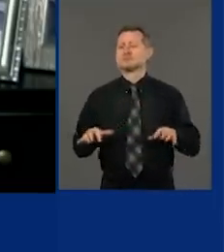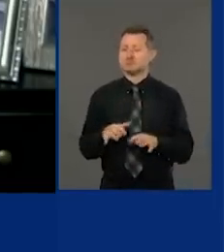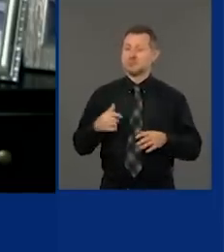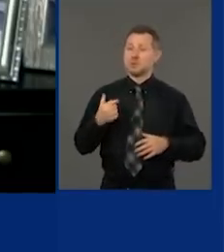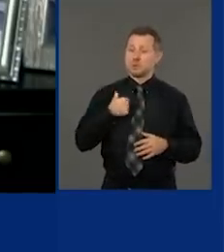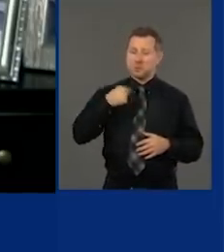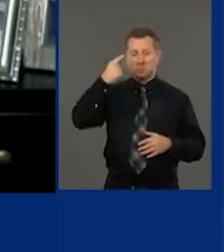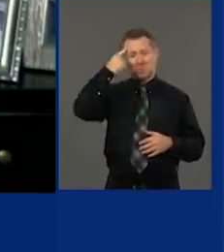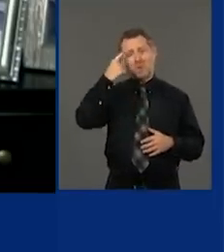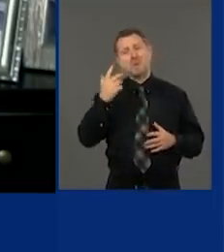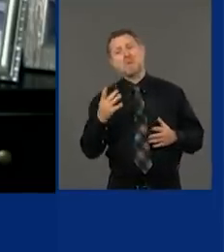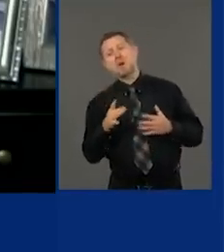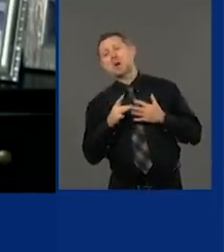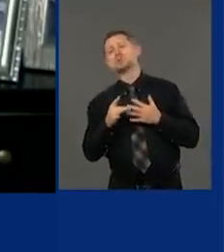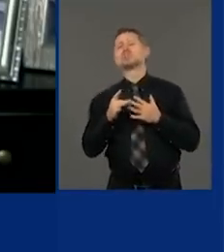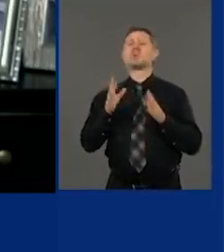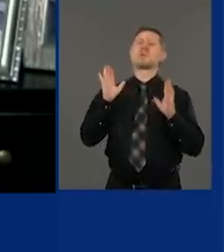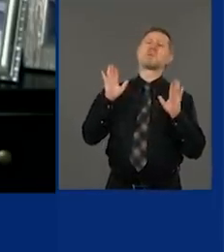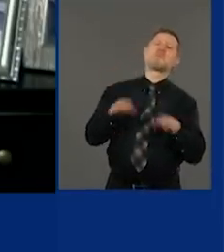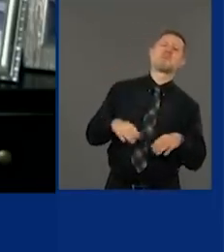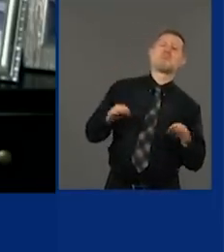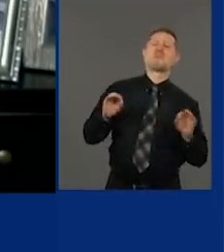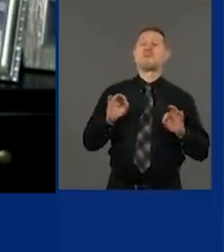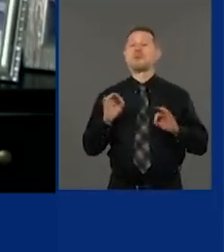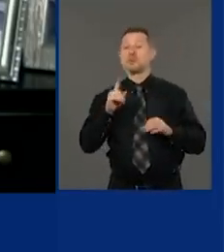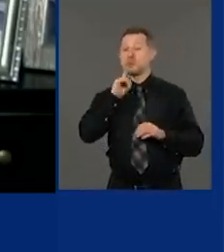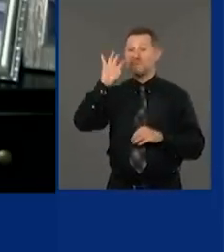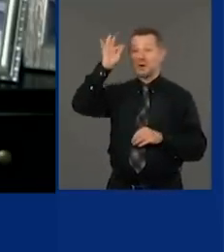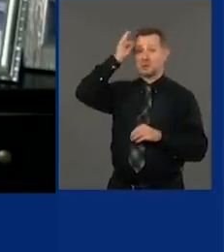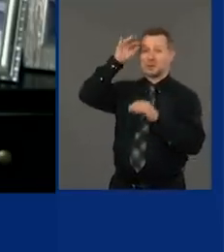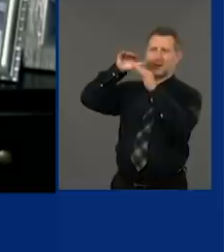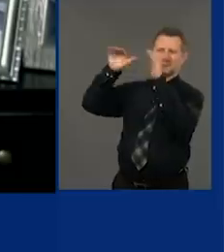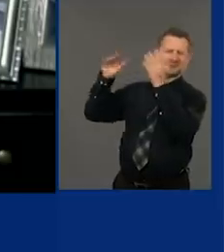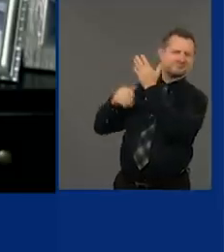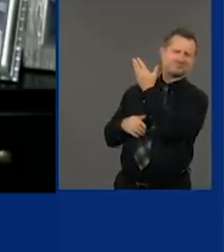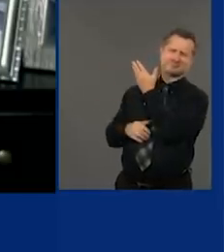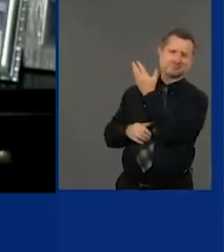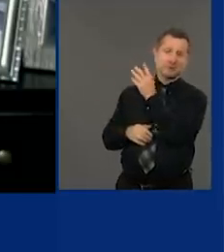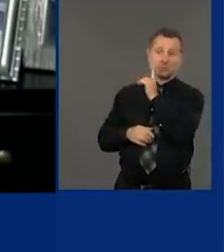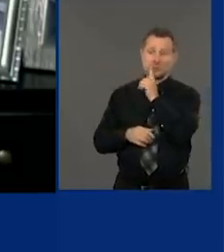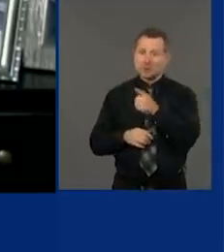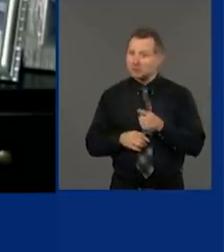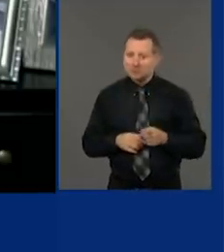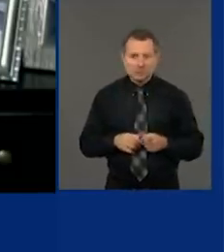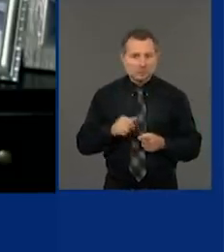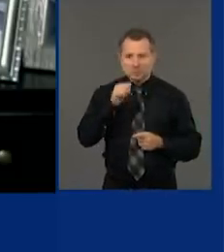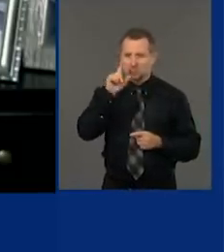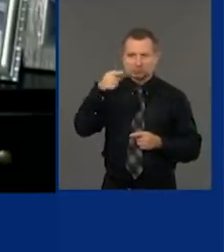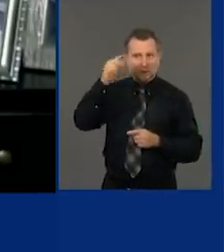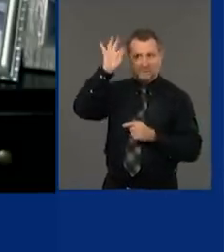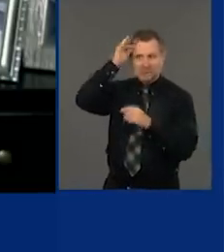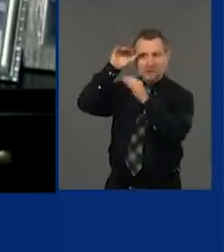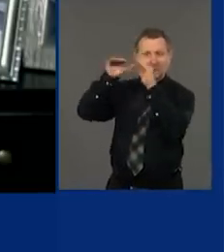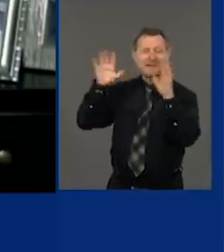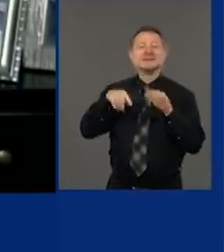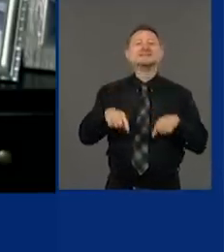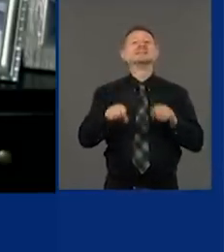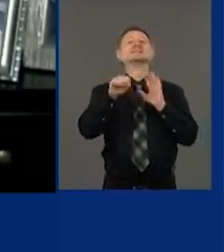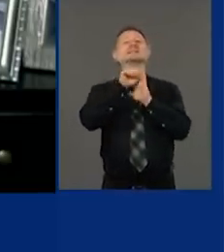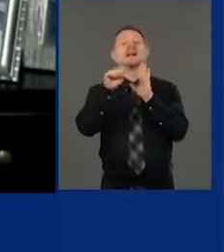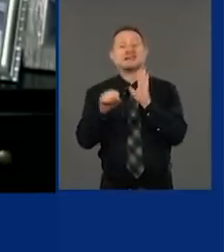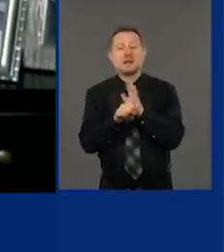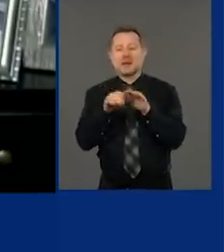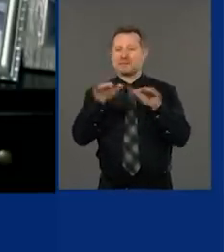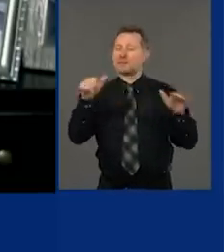leadership we had at the federal level, but it has proven to be equally challenging at the statewide level. And